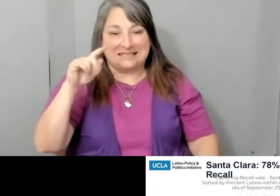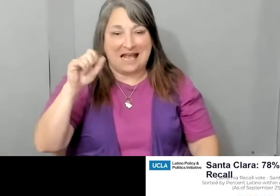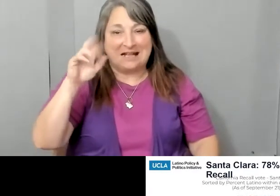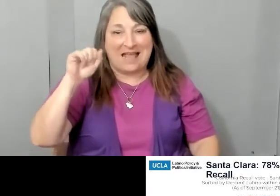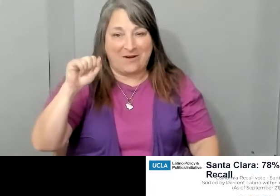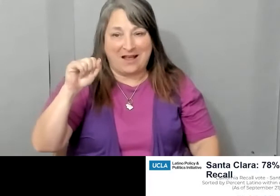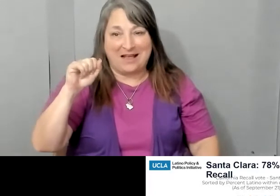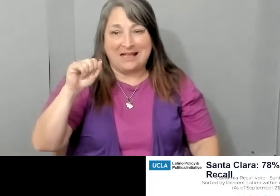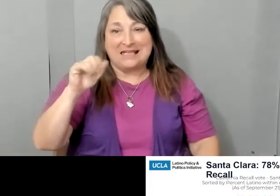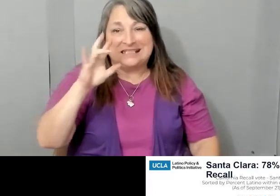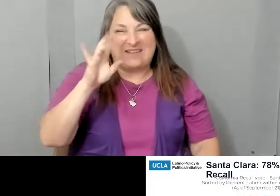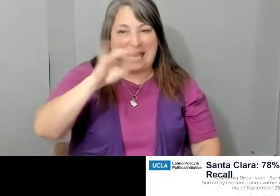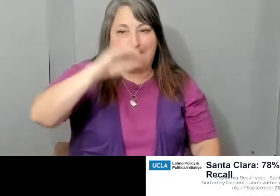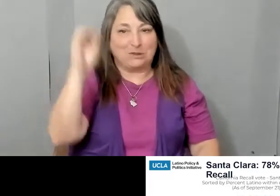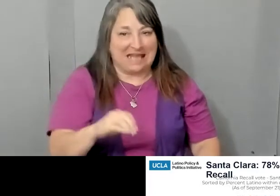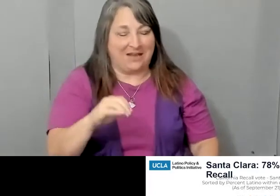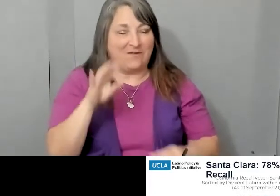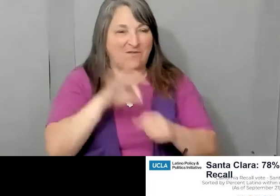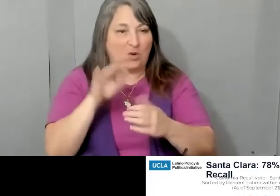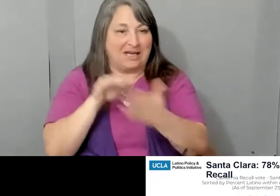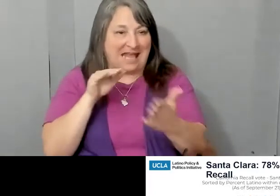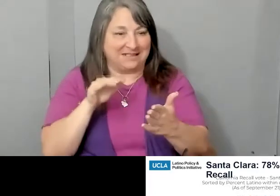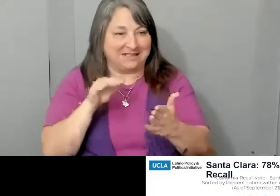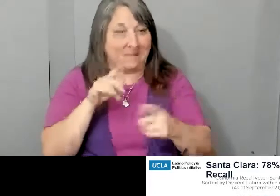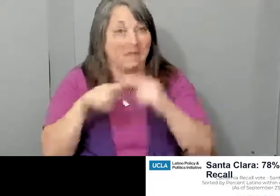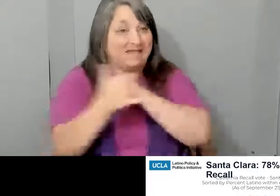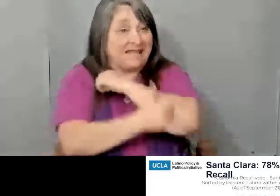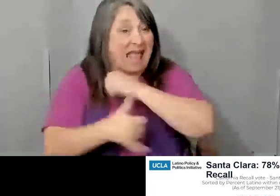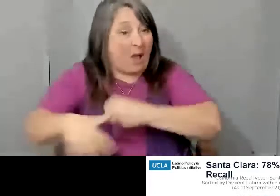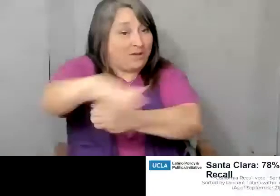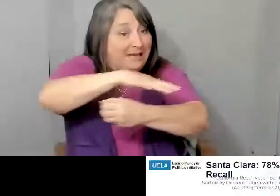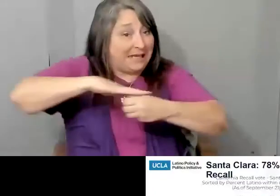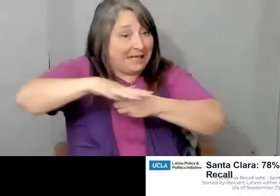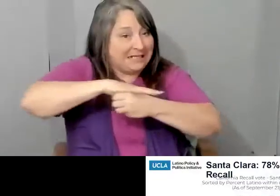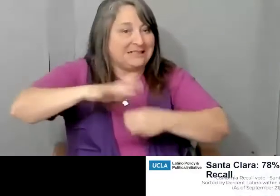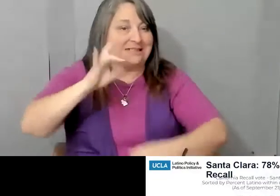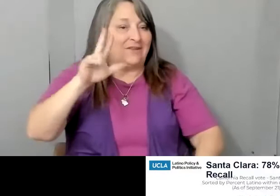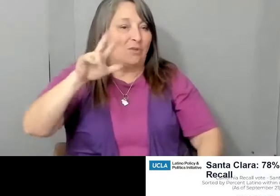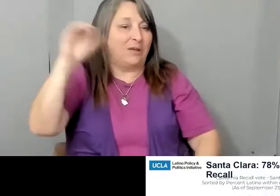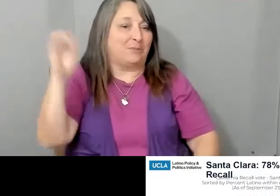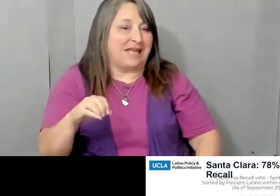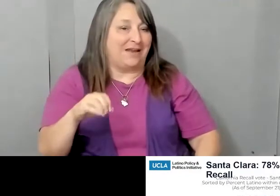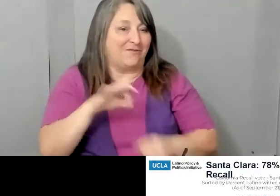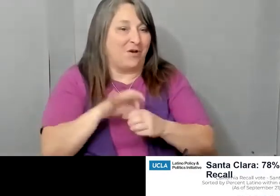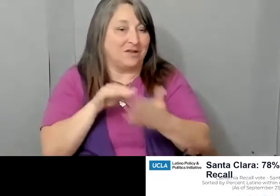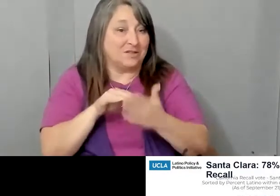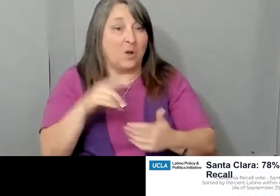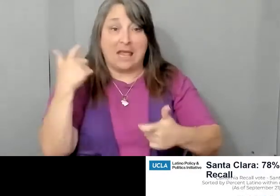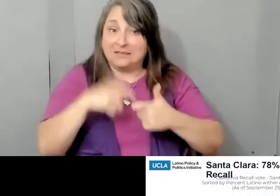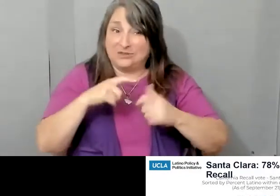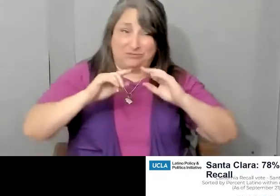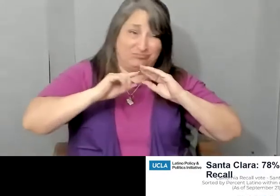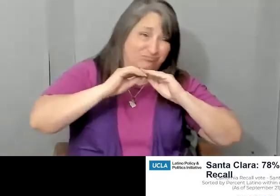this was higher than the countywide average of 73%. So Latinos are really clarifying their